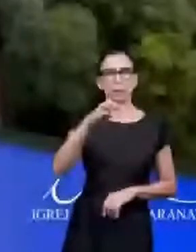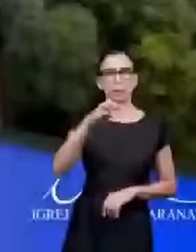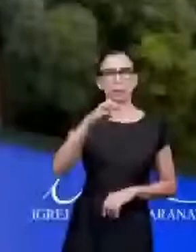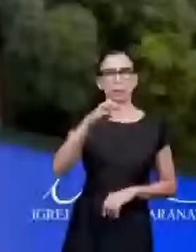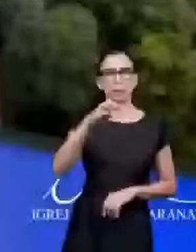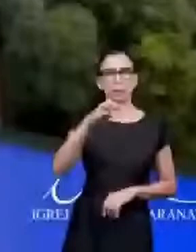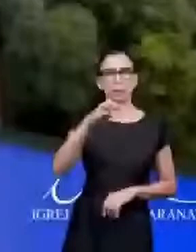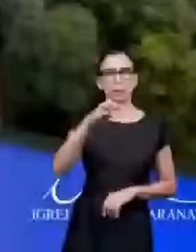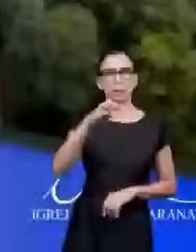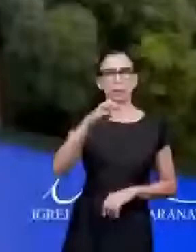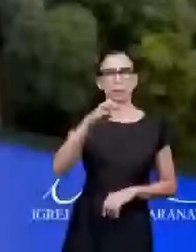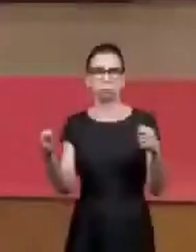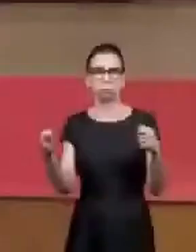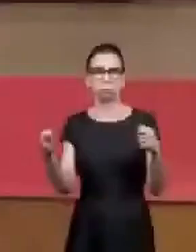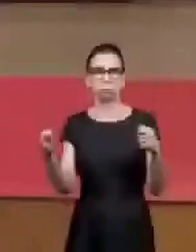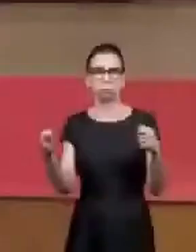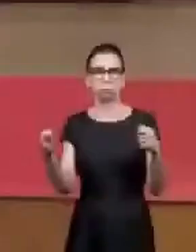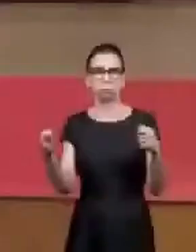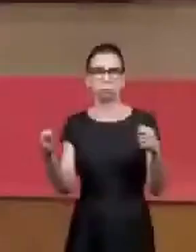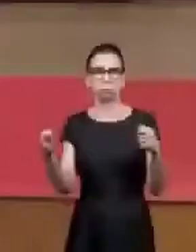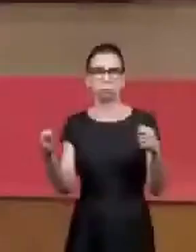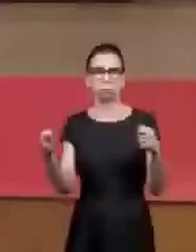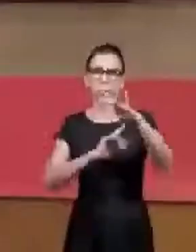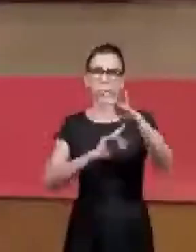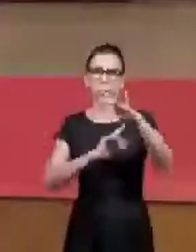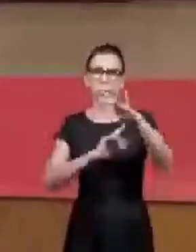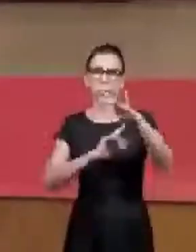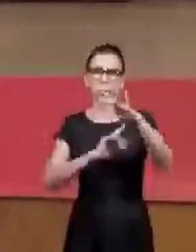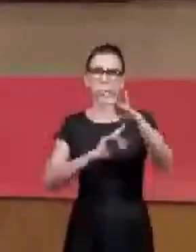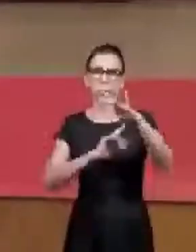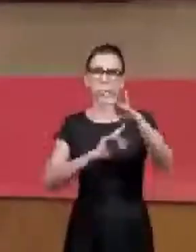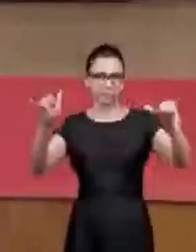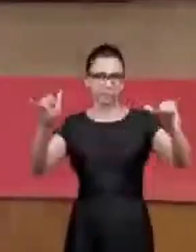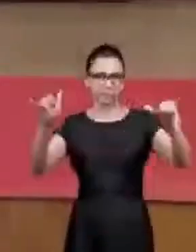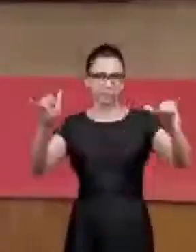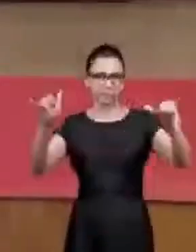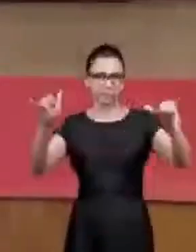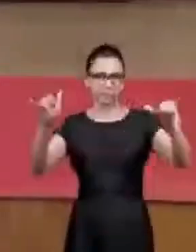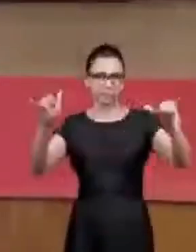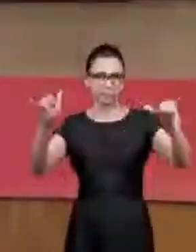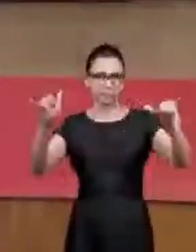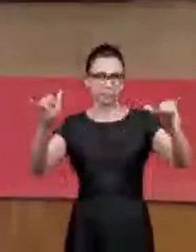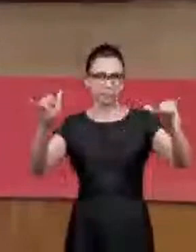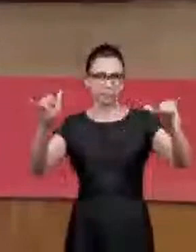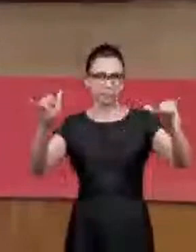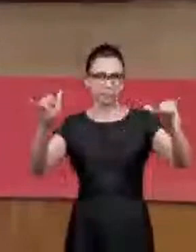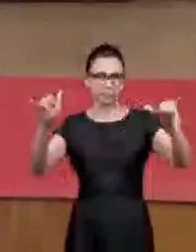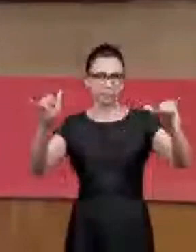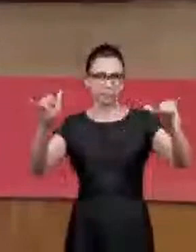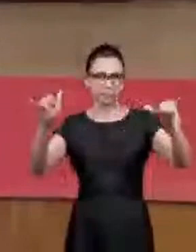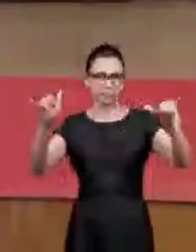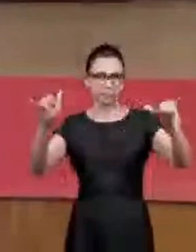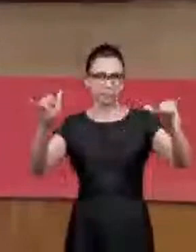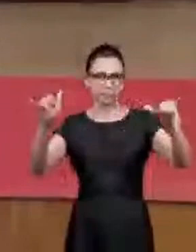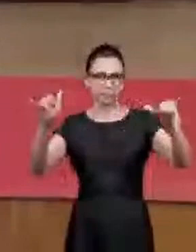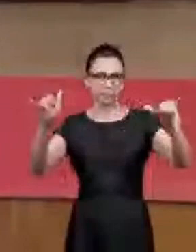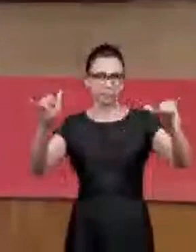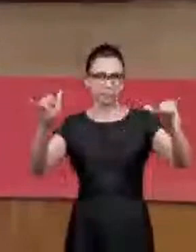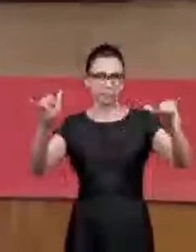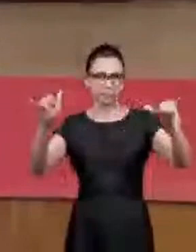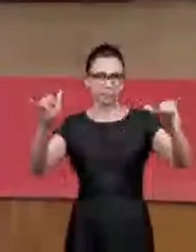announcing the eternal gospel. The sites you can see, the Maranatha Church, Radio Manaim, the mission,